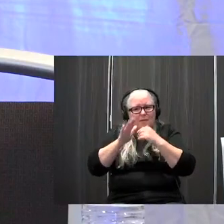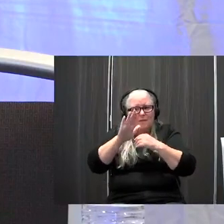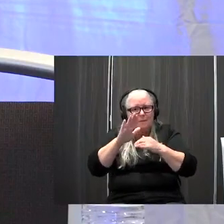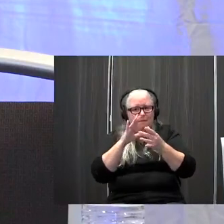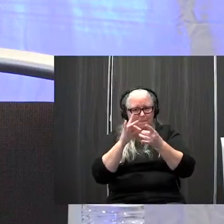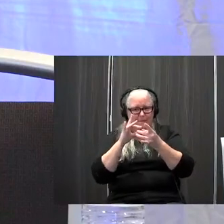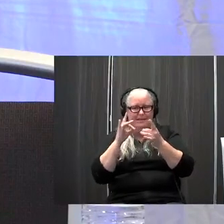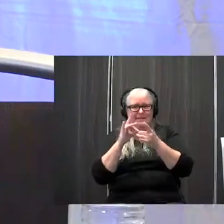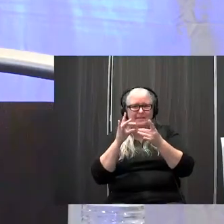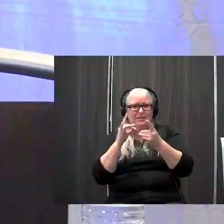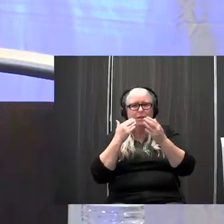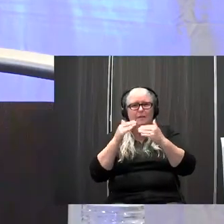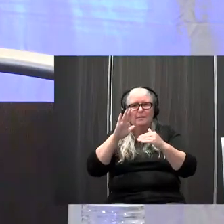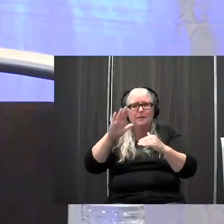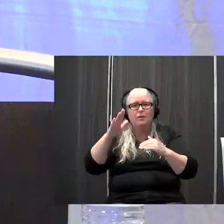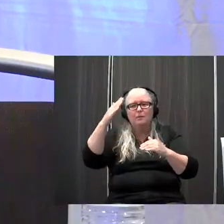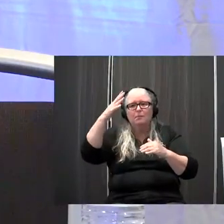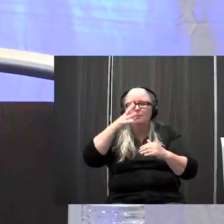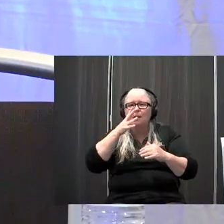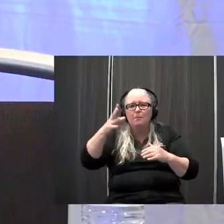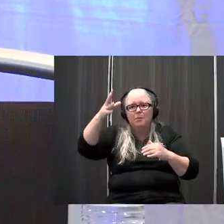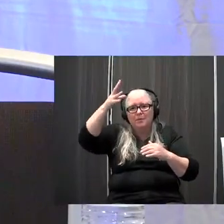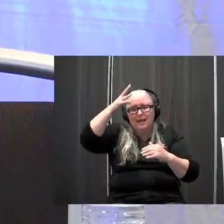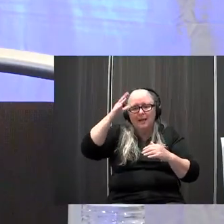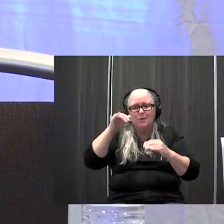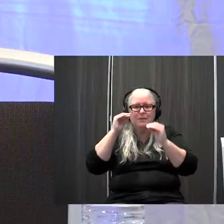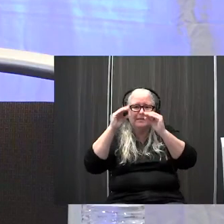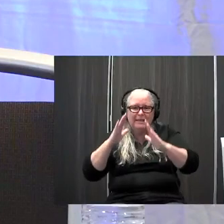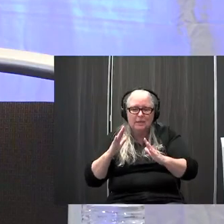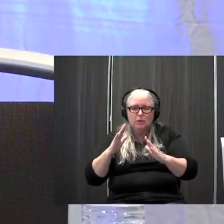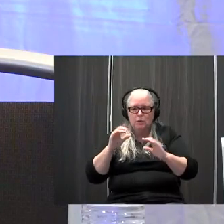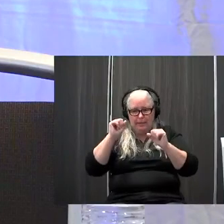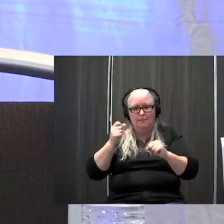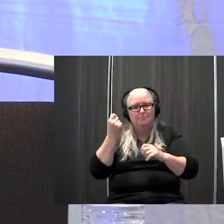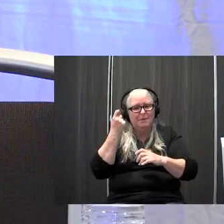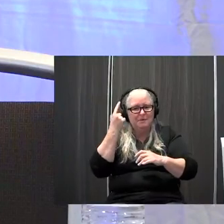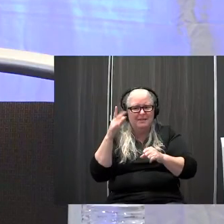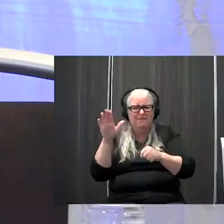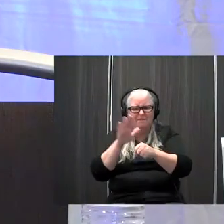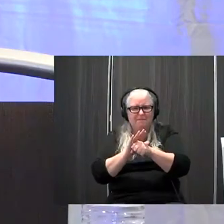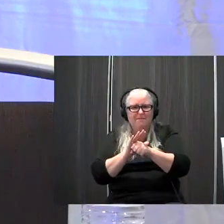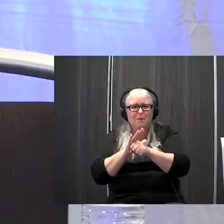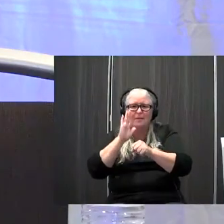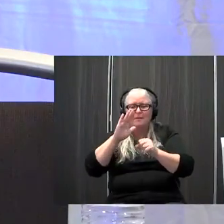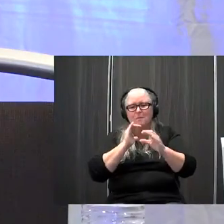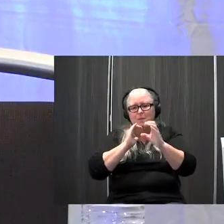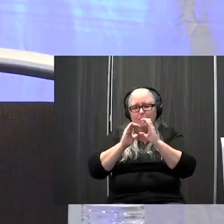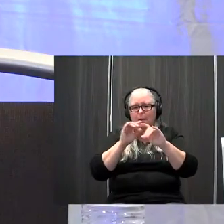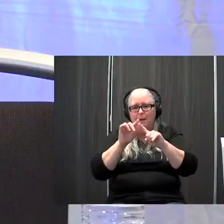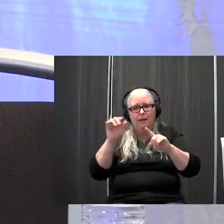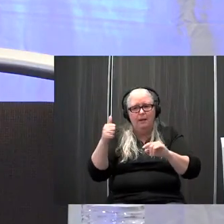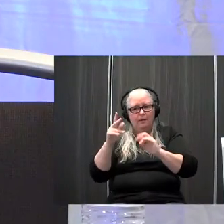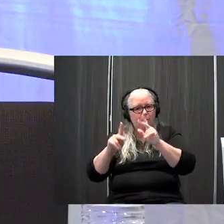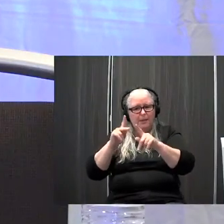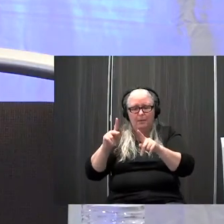they're familiar person like mom or or the teacher who's with them all the time really understands their communication but nobody